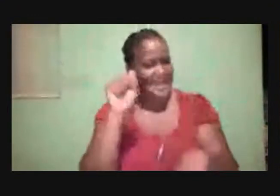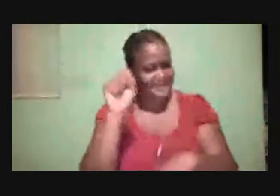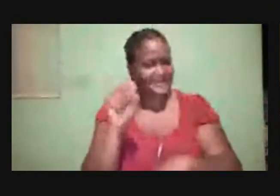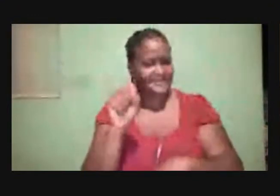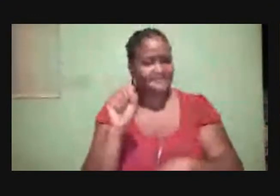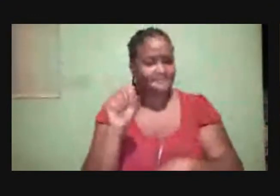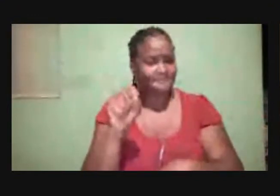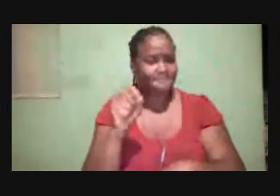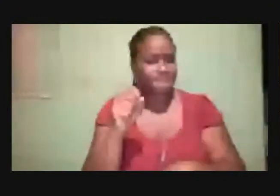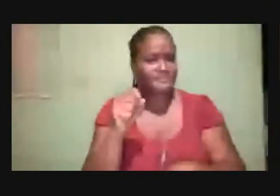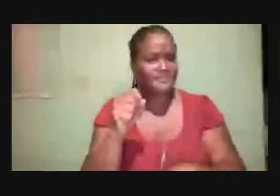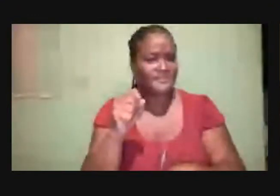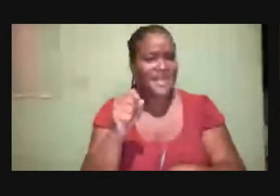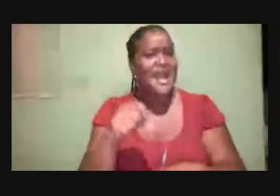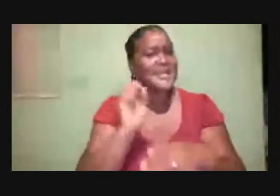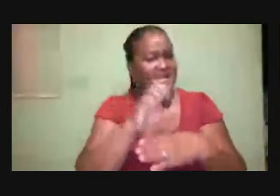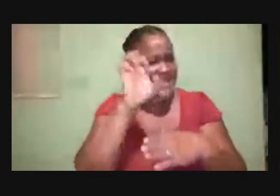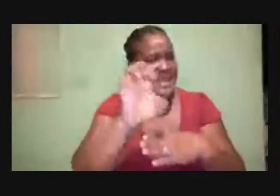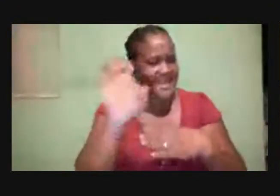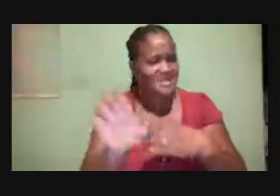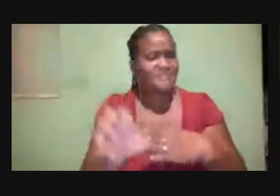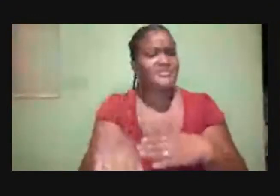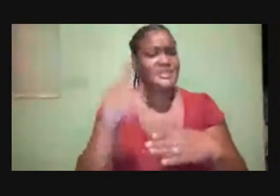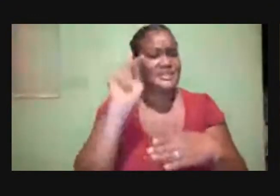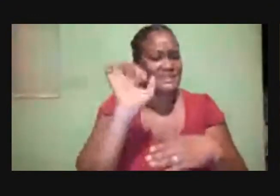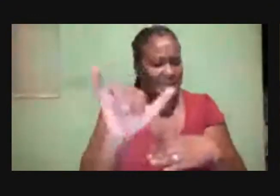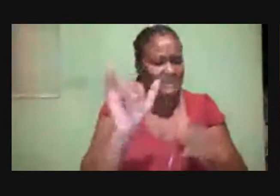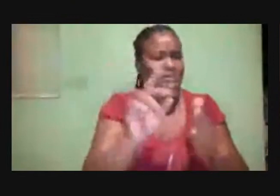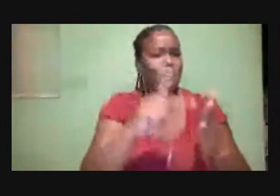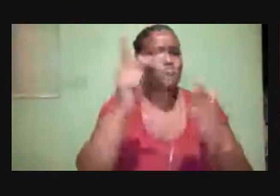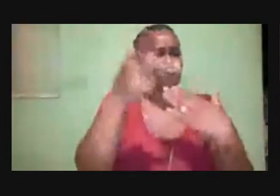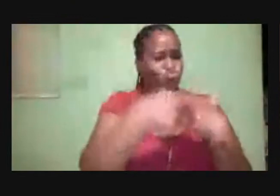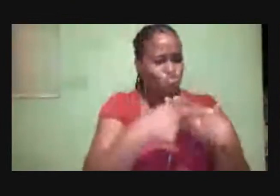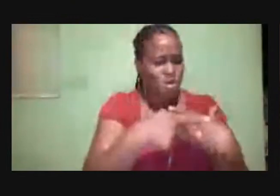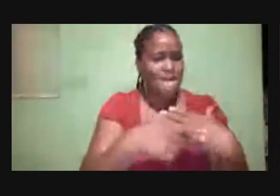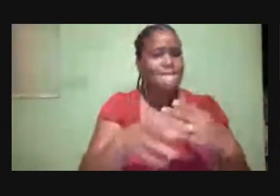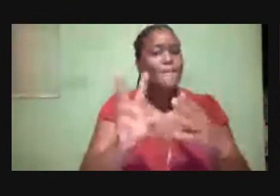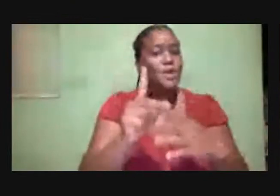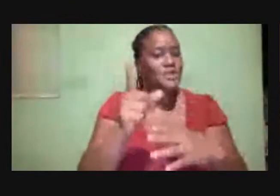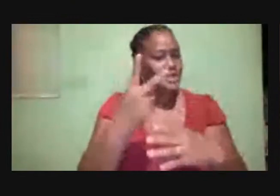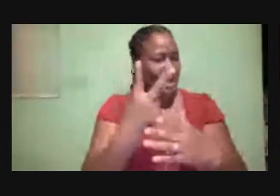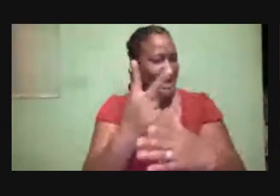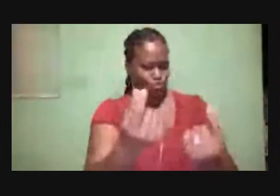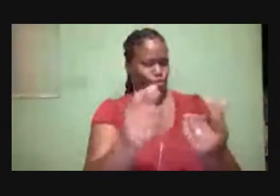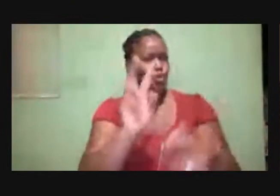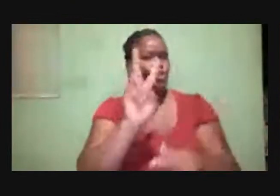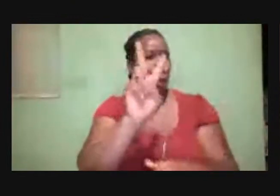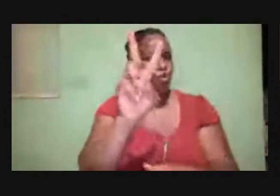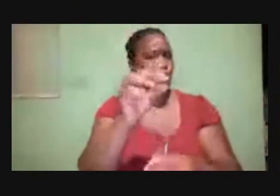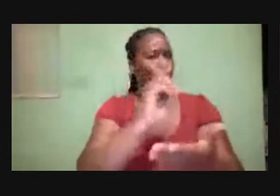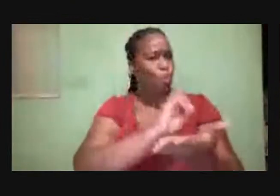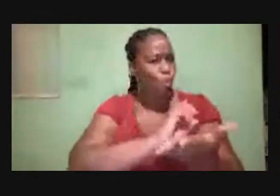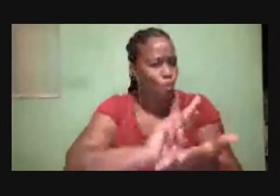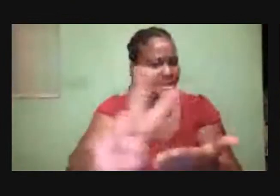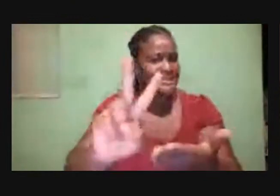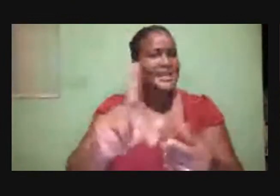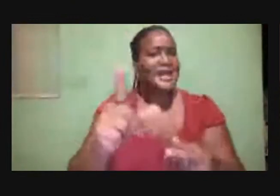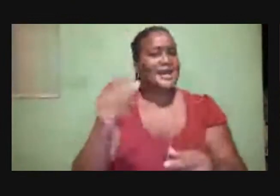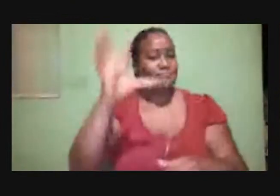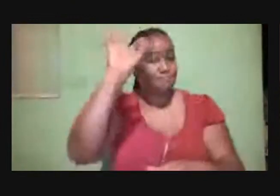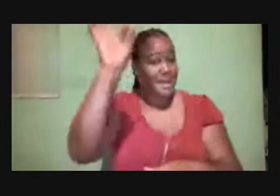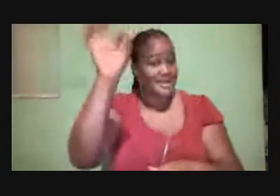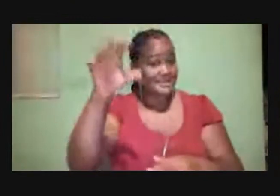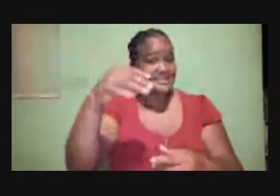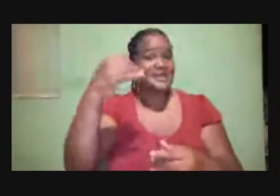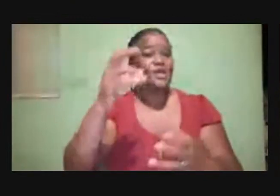at the end of that series, both of us, he did two weeks, I did two weeks. And we worked together in terms of